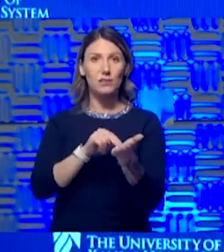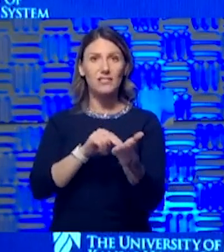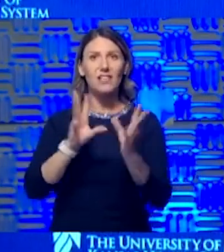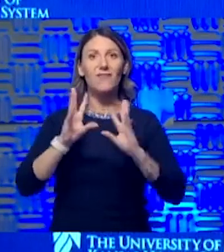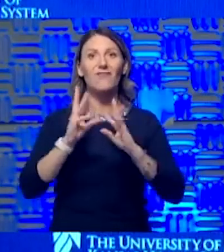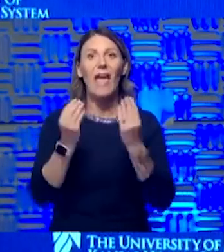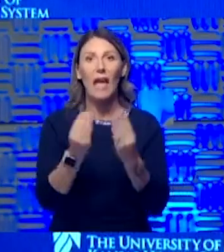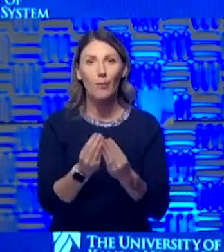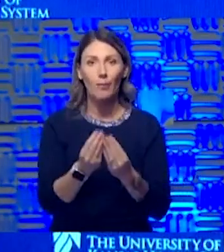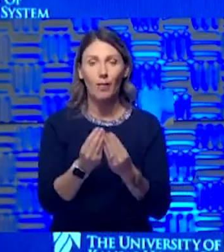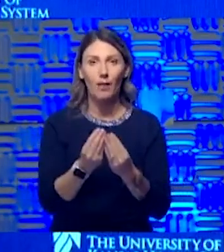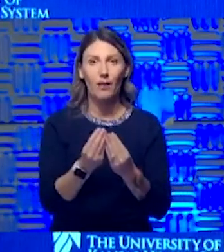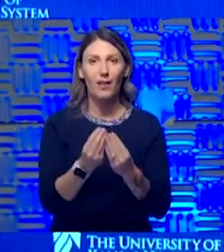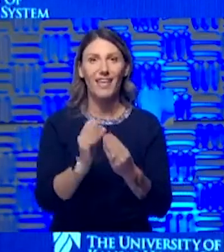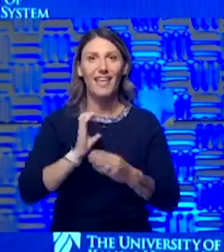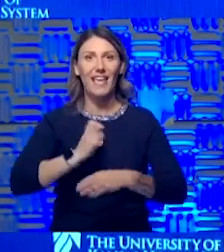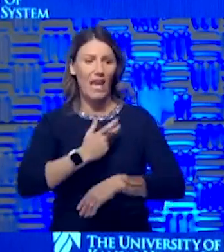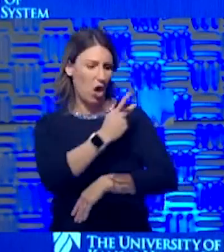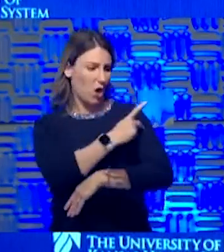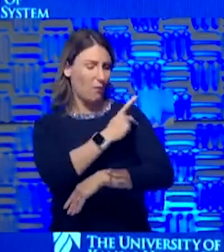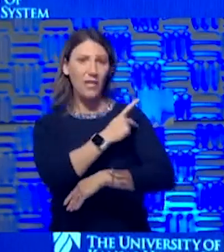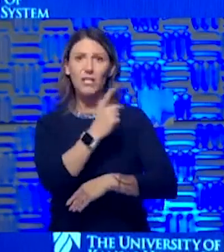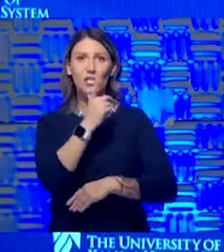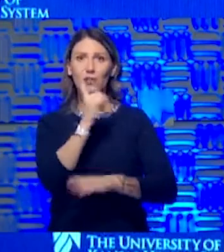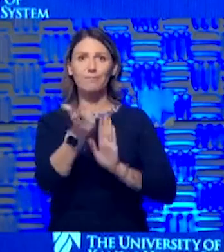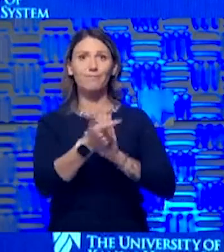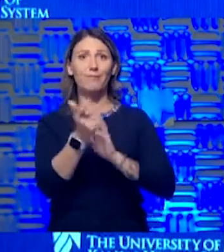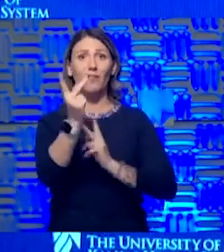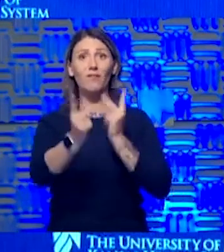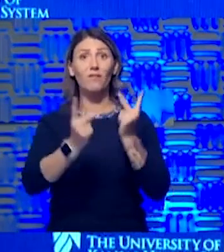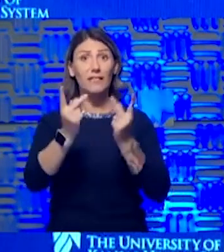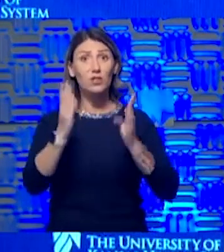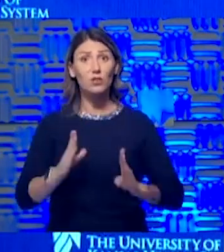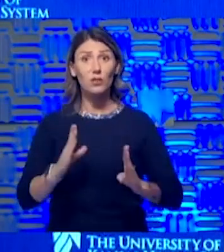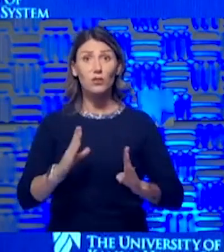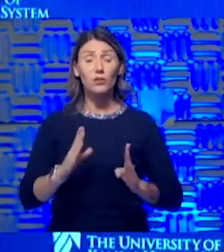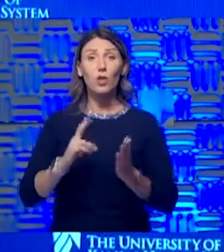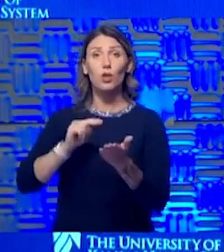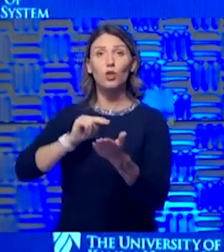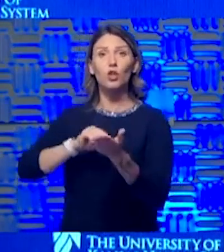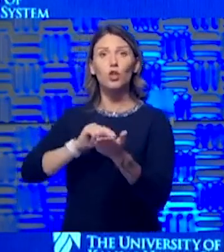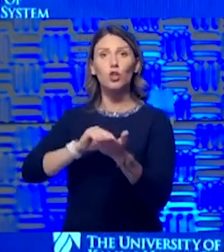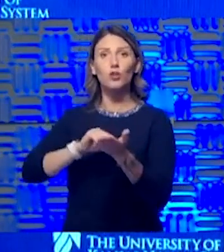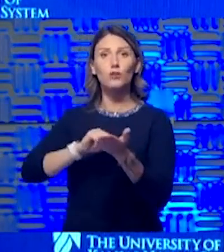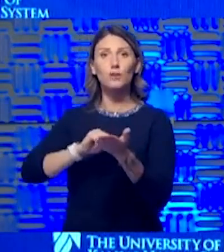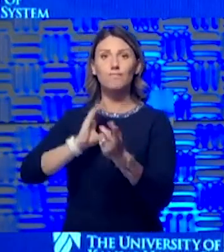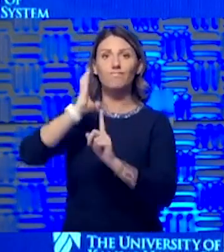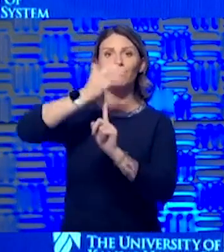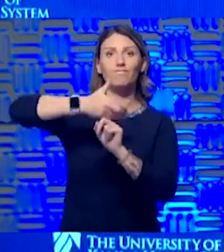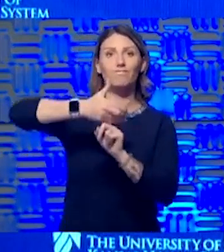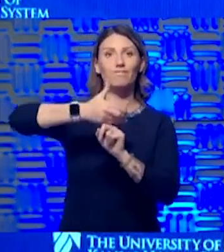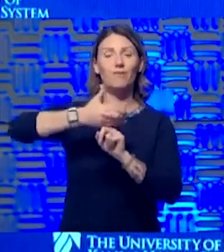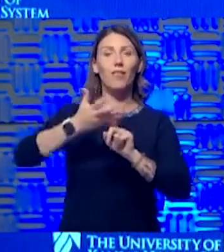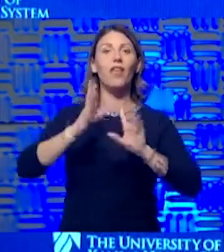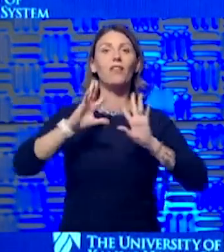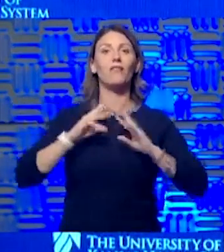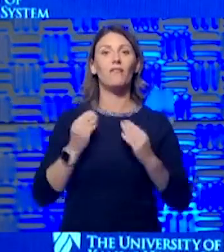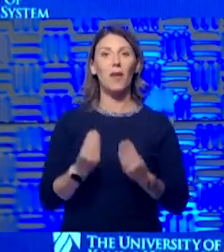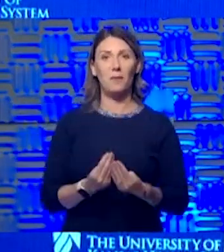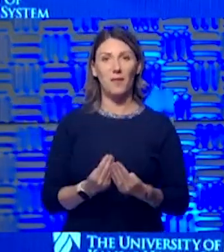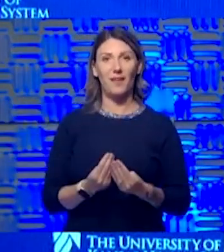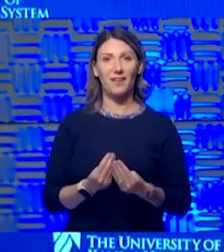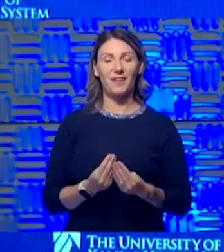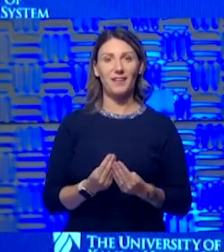Because our patients don't have visitors, the nursing staff becomes the family. And even on the